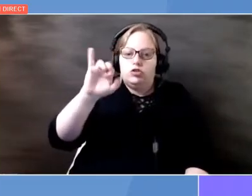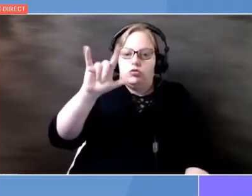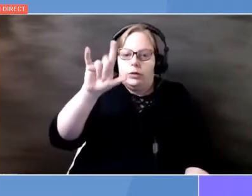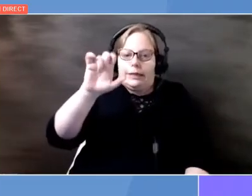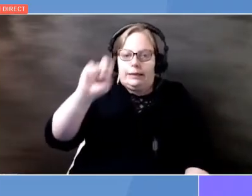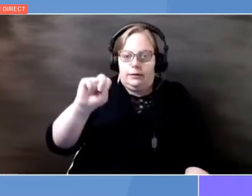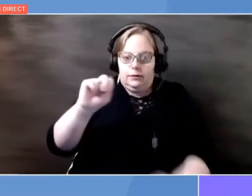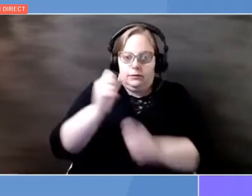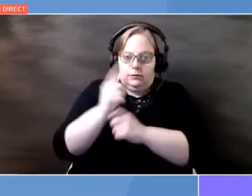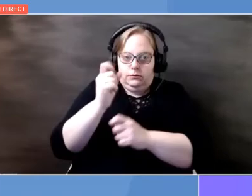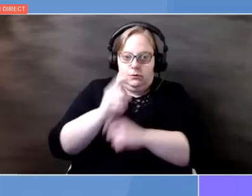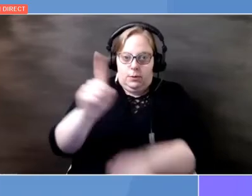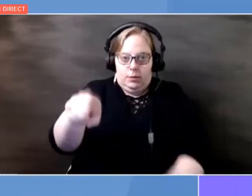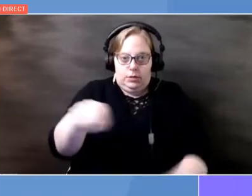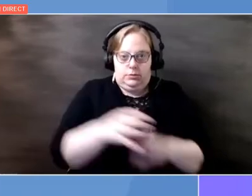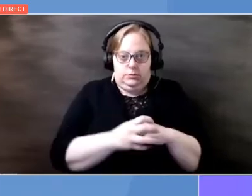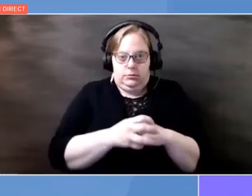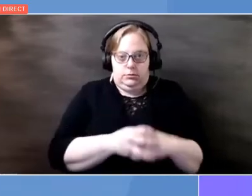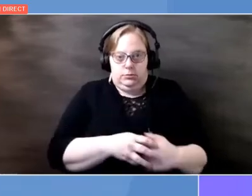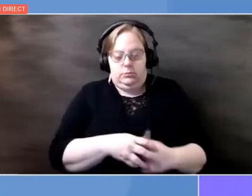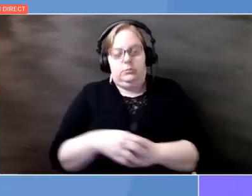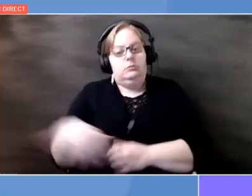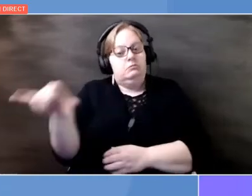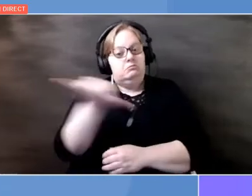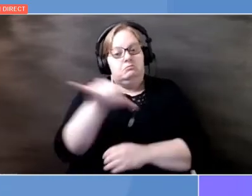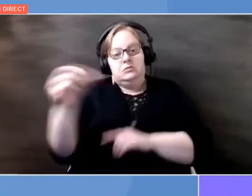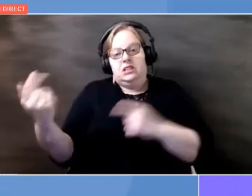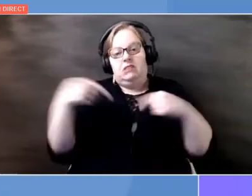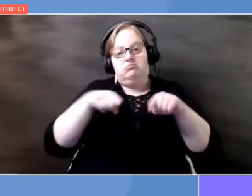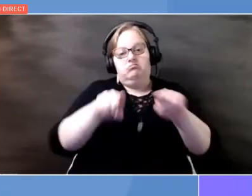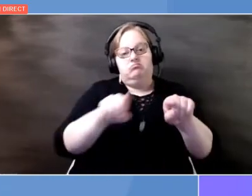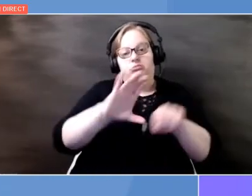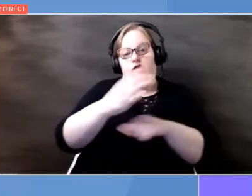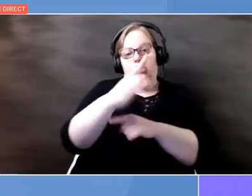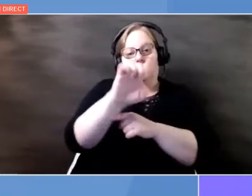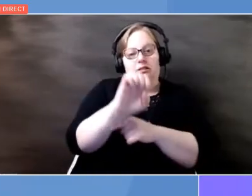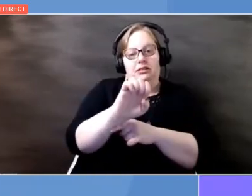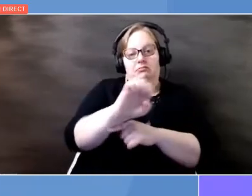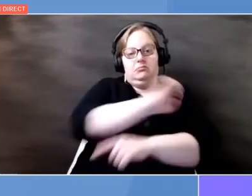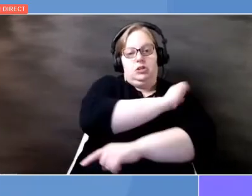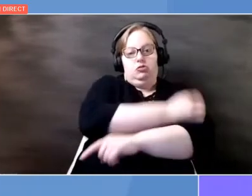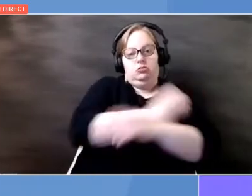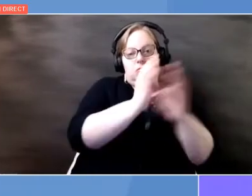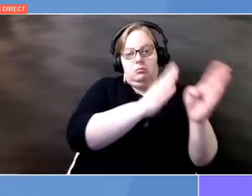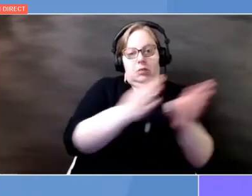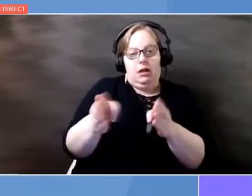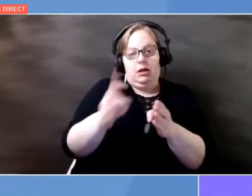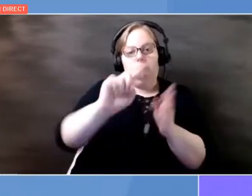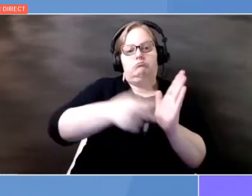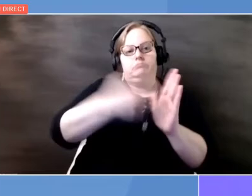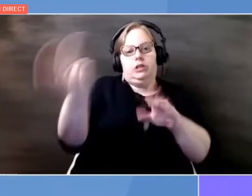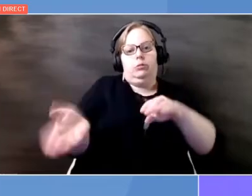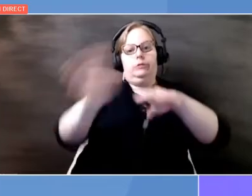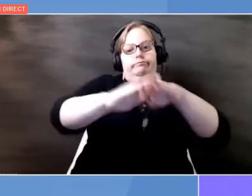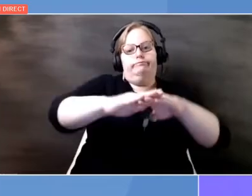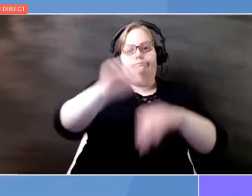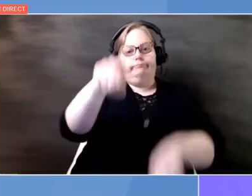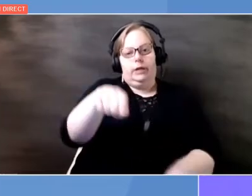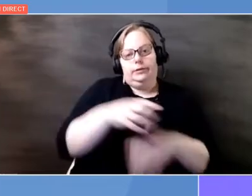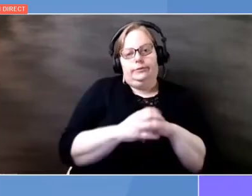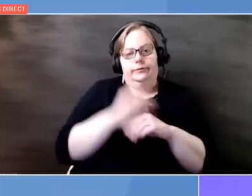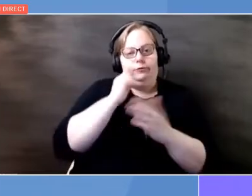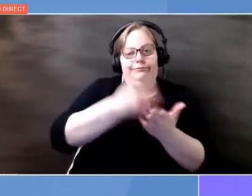It is very similar to the Chilean energy matrix. We need to double the capacity of the financial